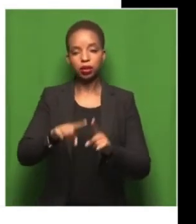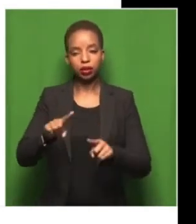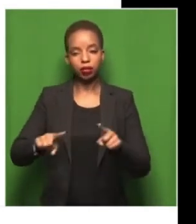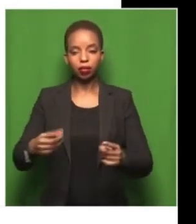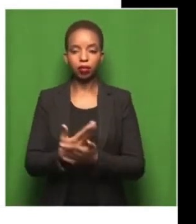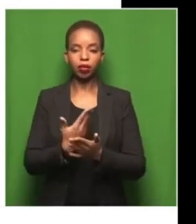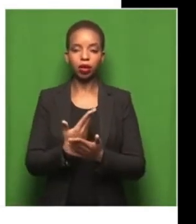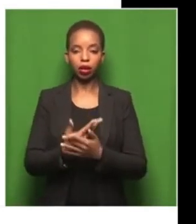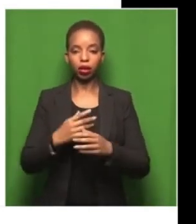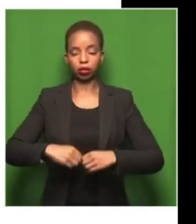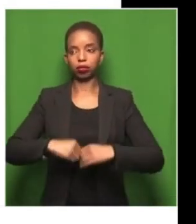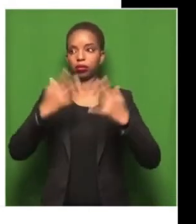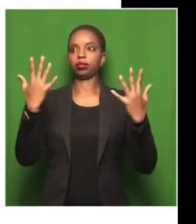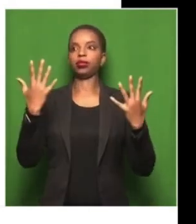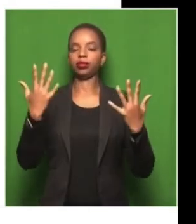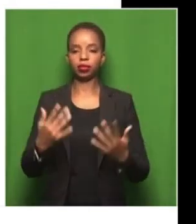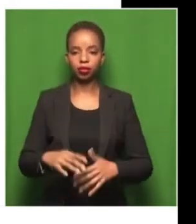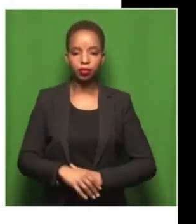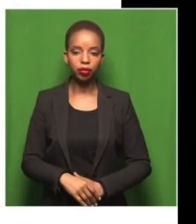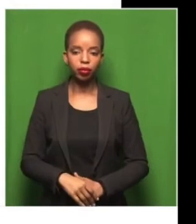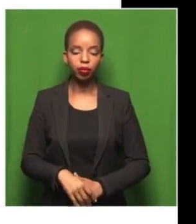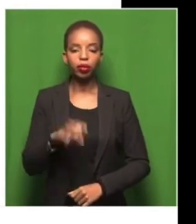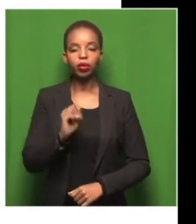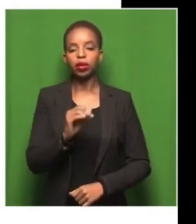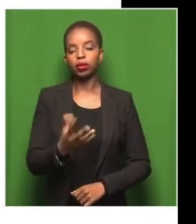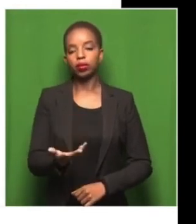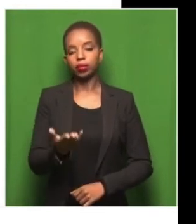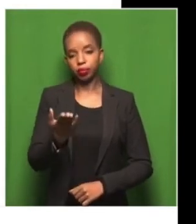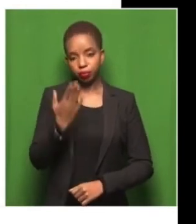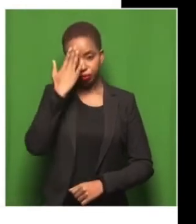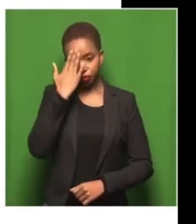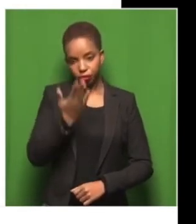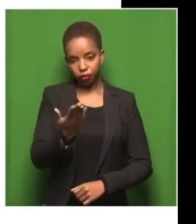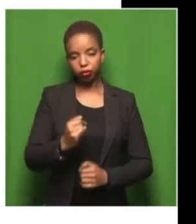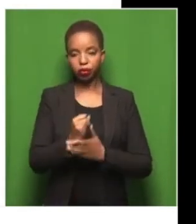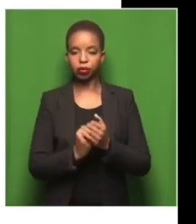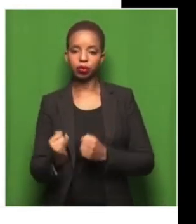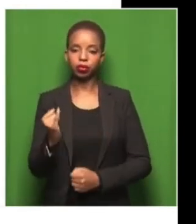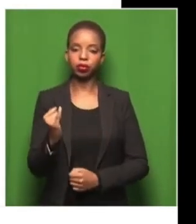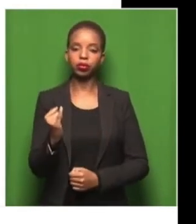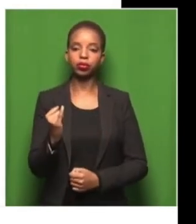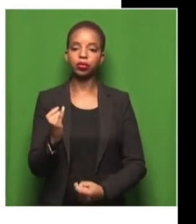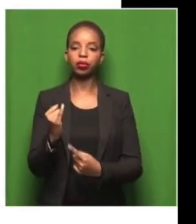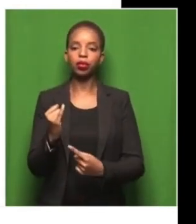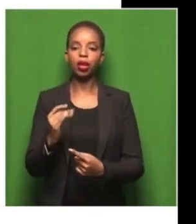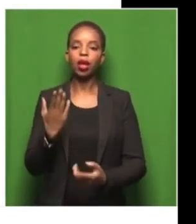some brightening up. You know, as an individual, you may not be able to